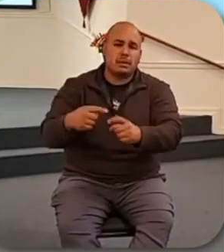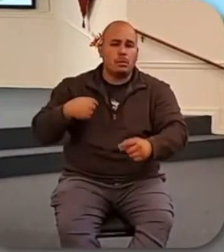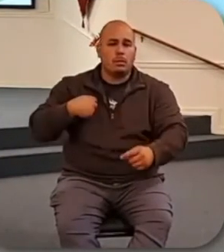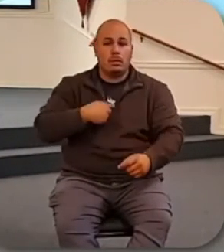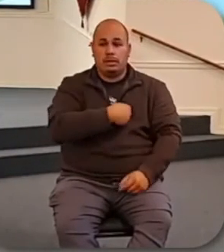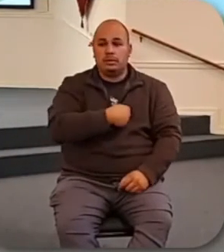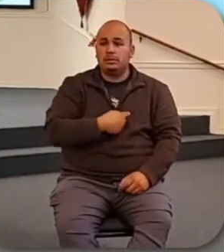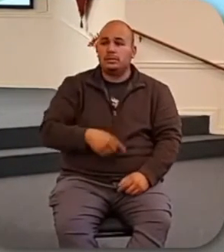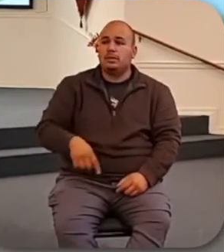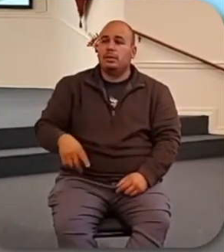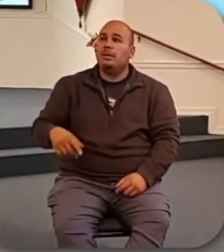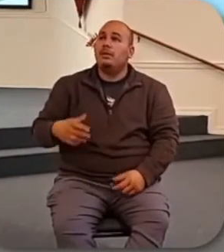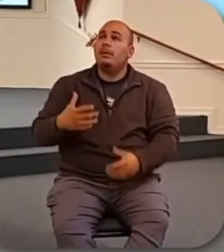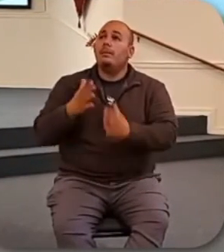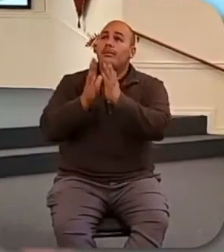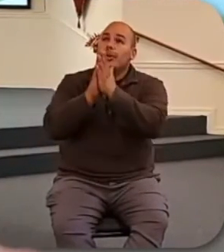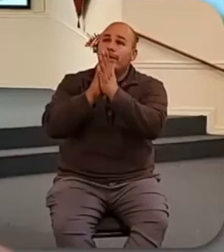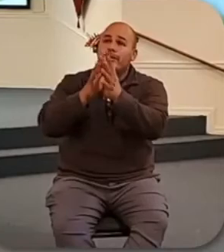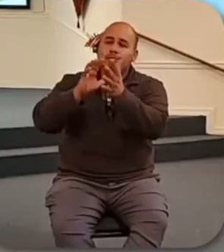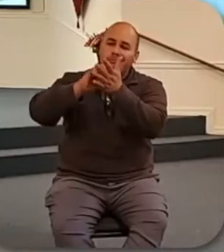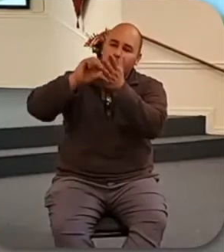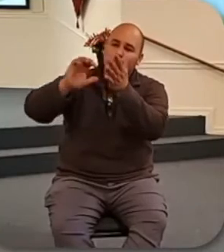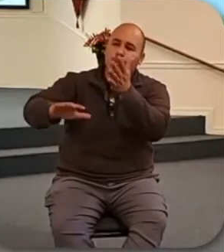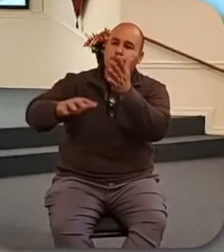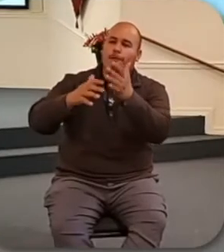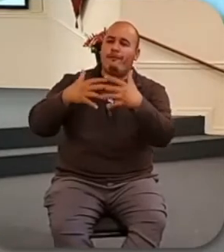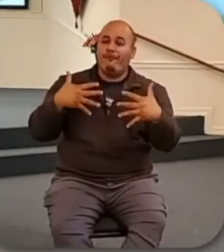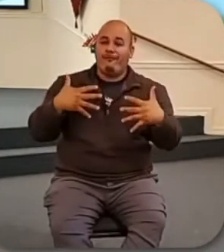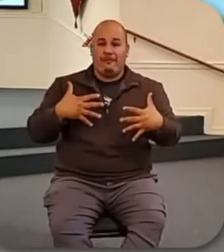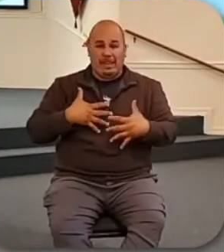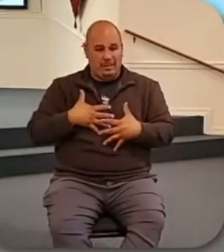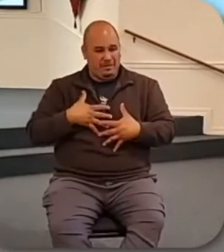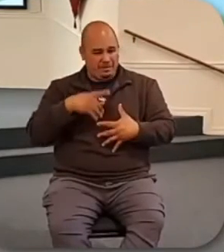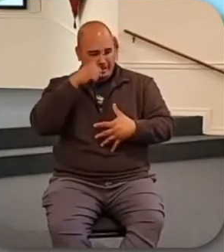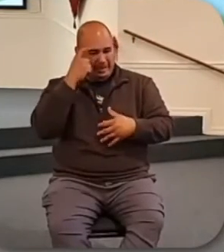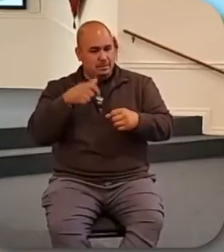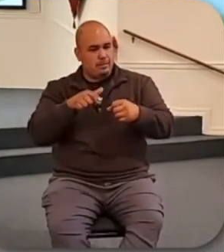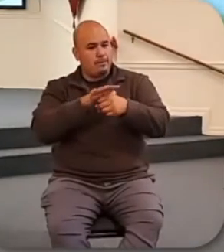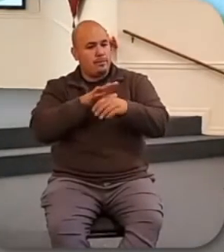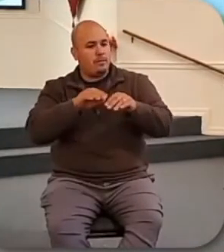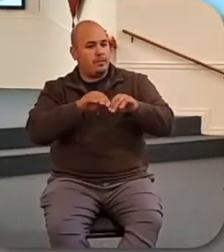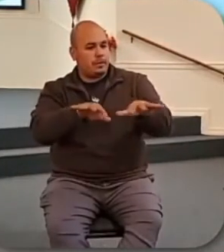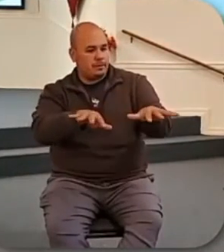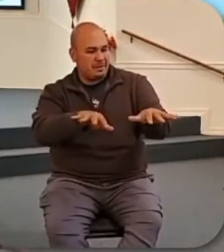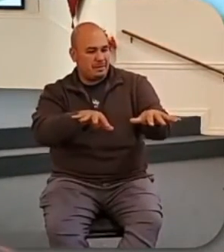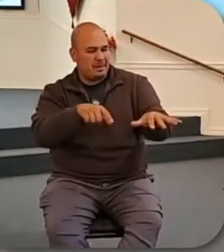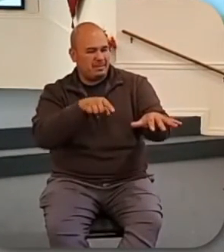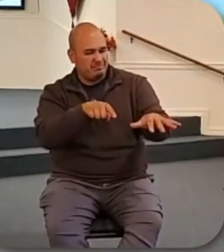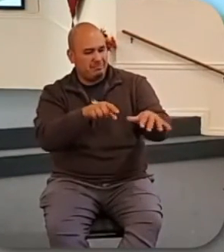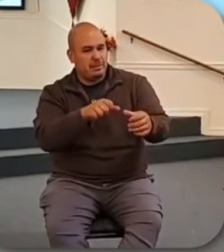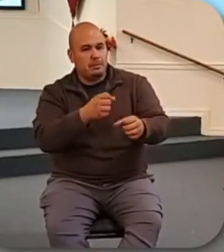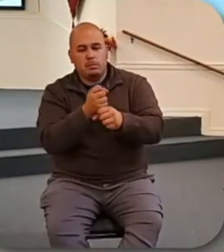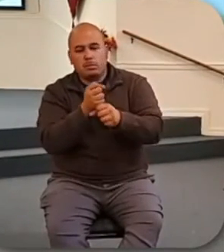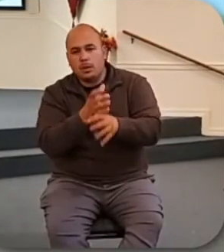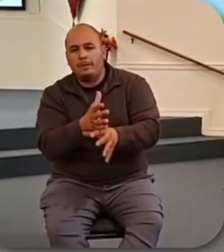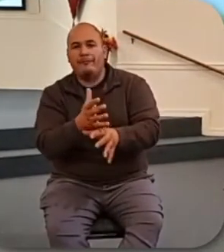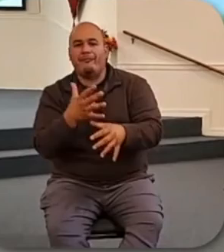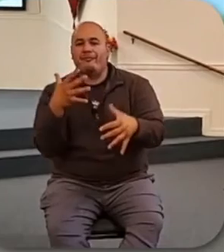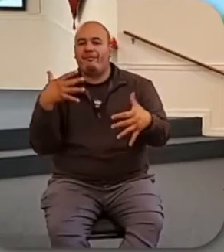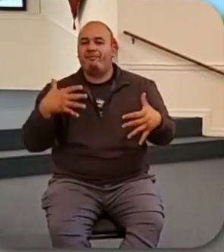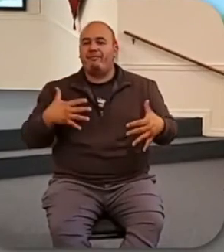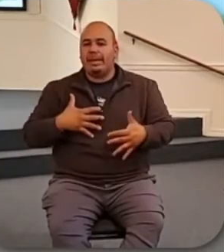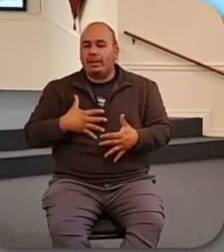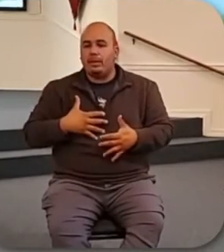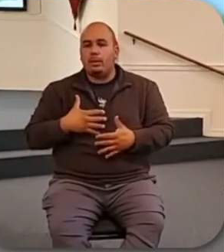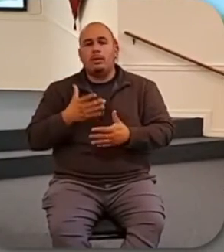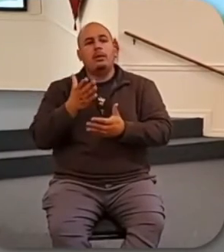Lord. We live in uncertain times because of the pandemic primarily but also because of all the other troubles of life and they weigh